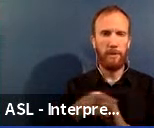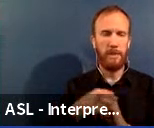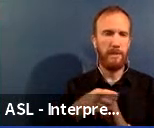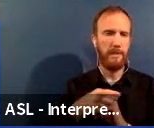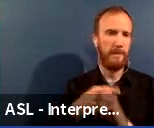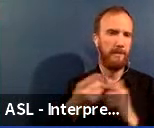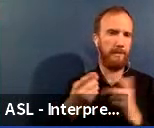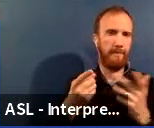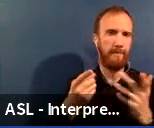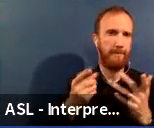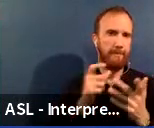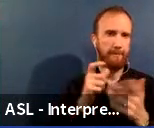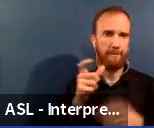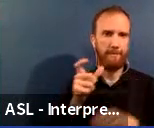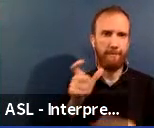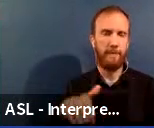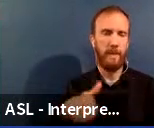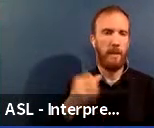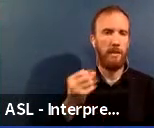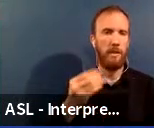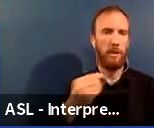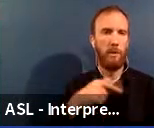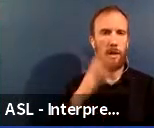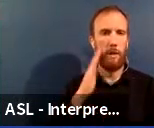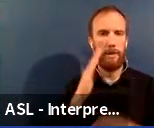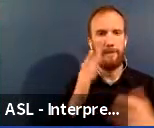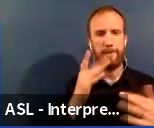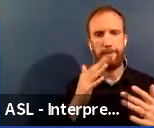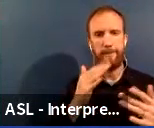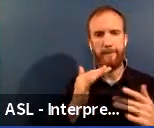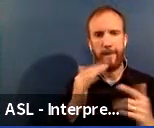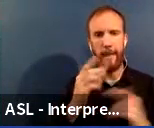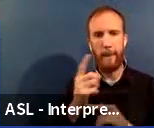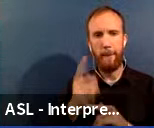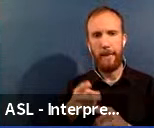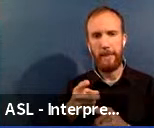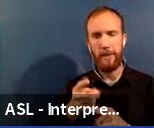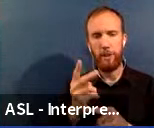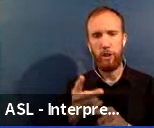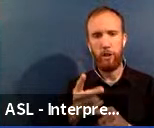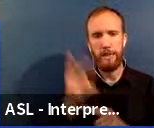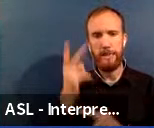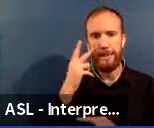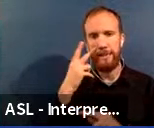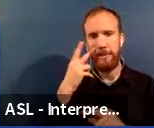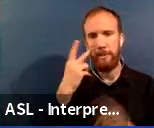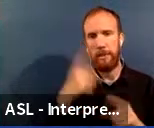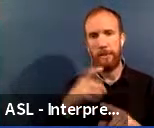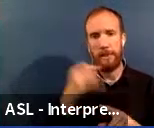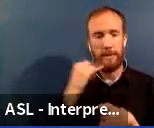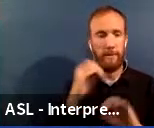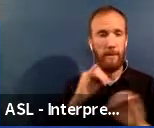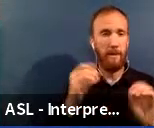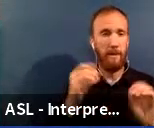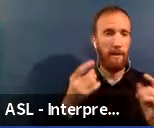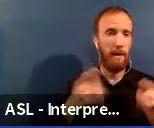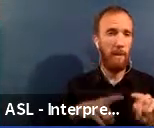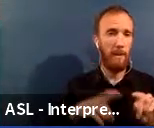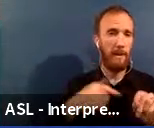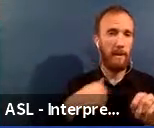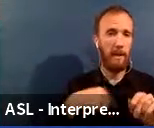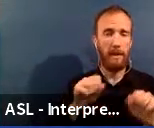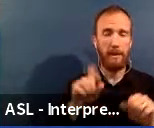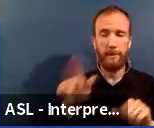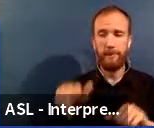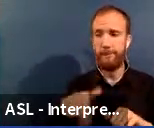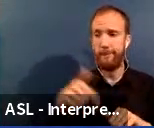sake of keep keeping folks. Um, so we'll, give it a, uh, another minute and if, uh, nothing else, I can, um, turn